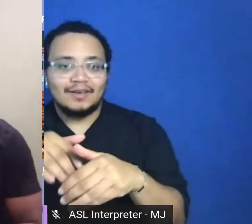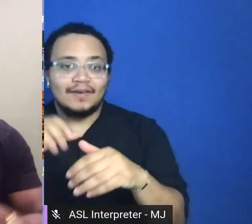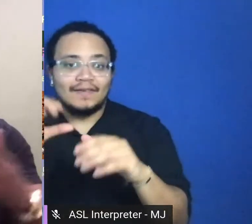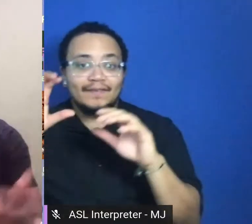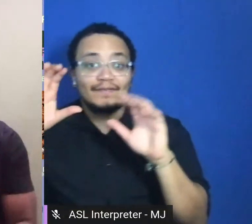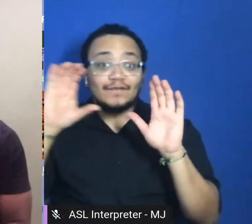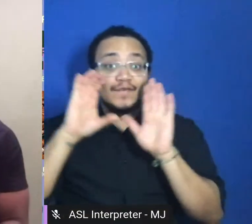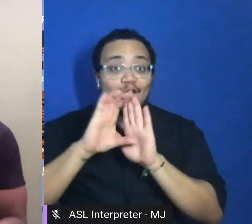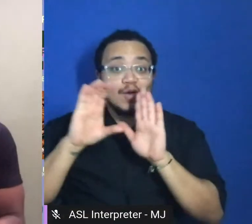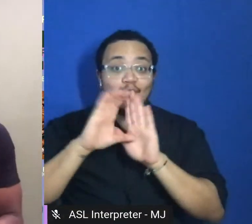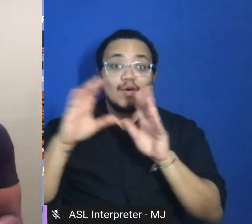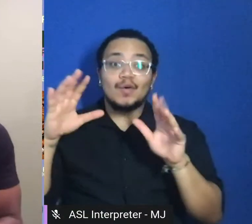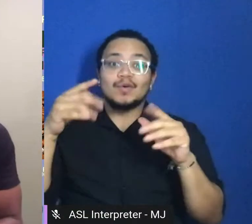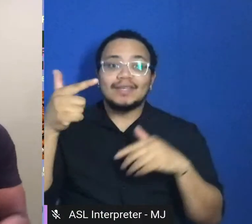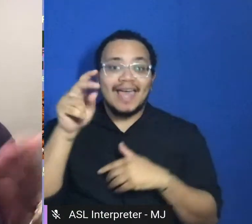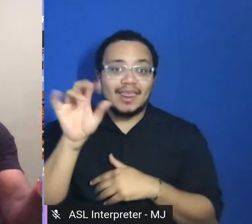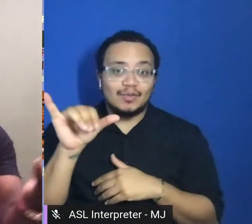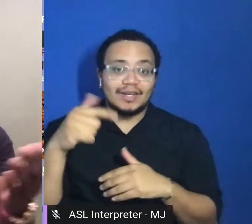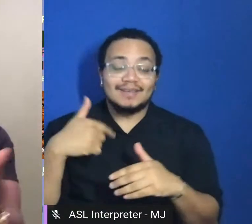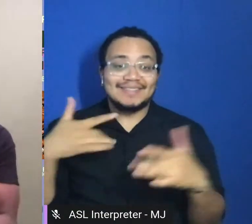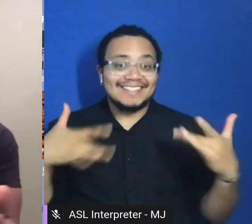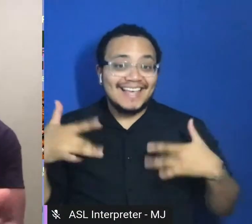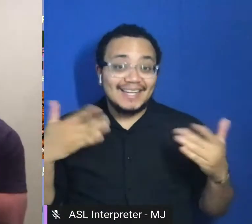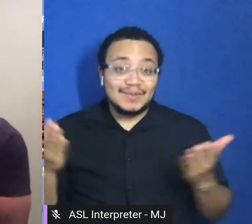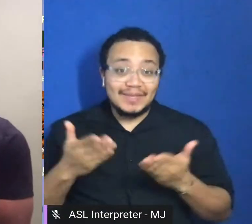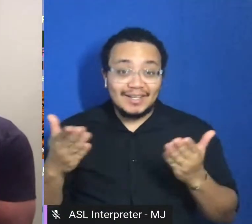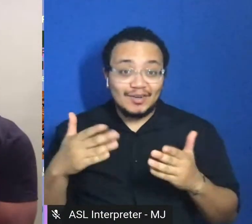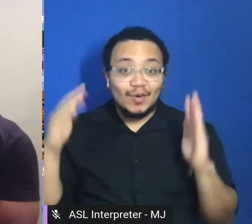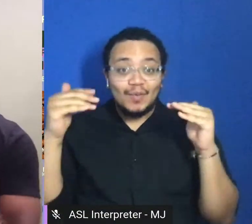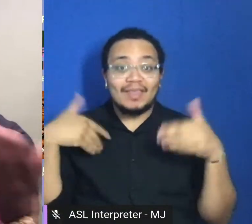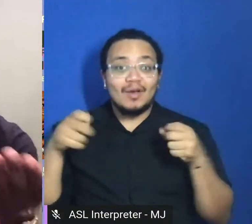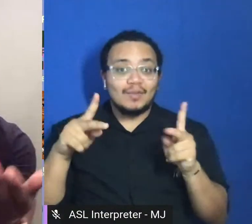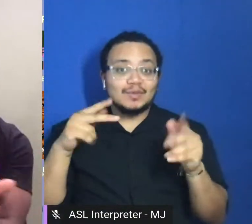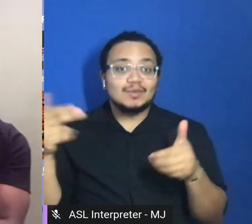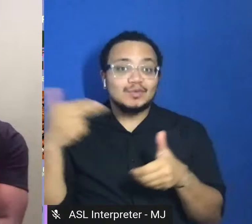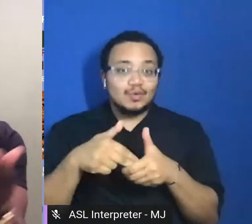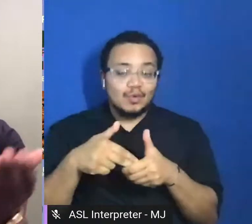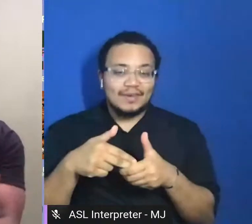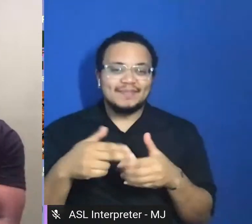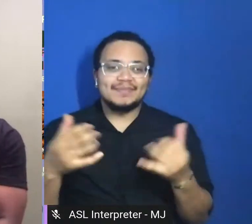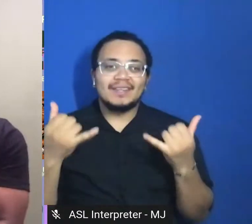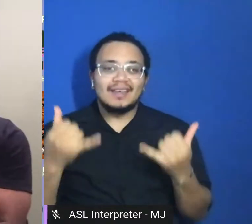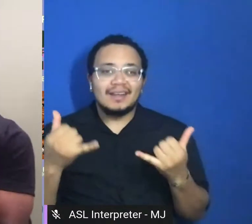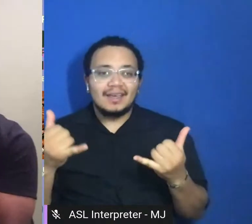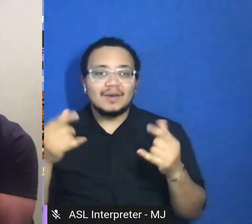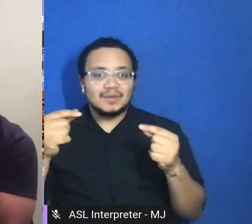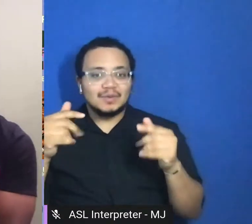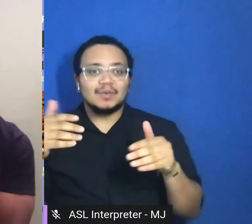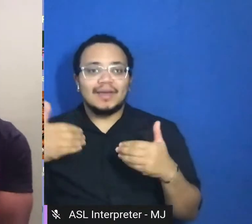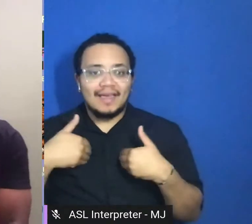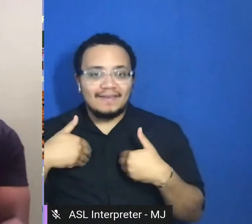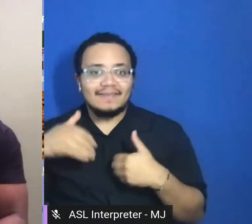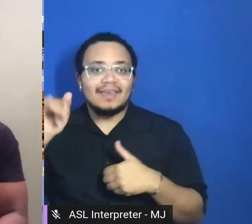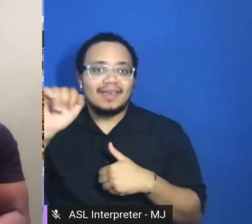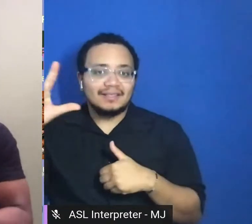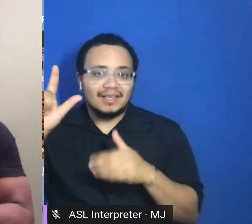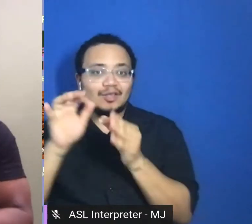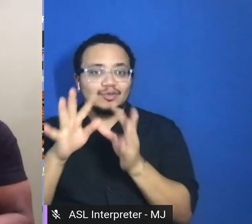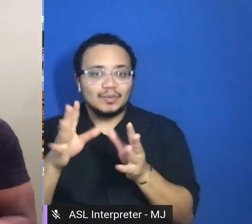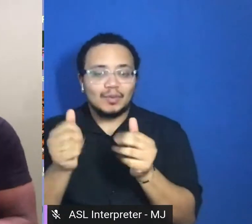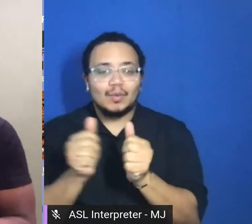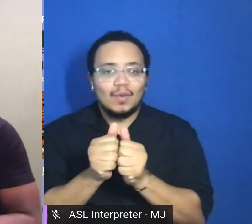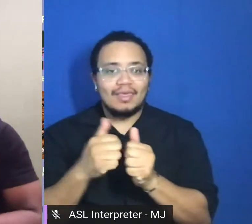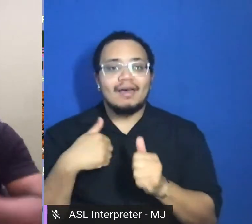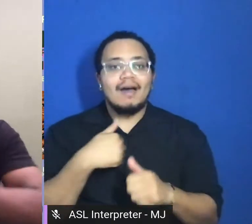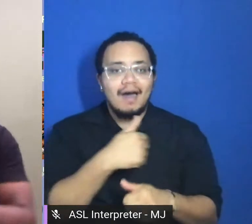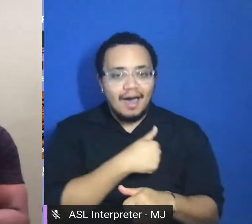Chance to enjoy. I would like to first take this moment to just welcome our ASL interpreter, MJ. Looking good